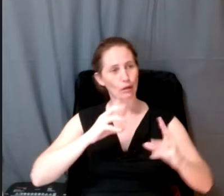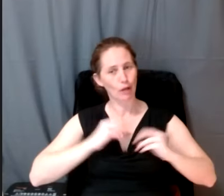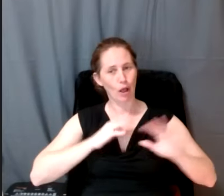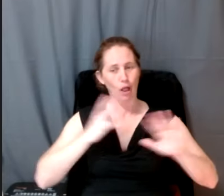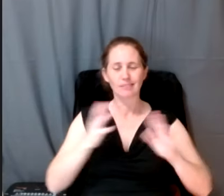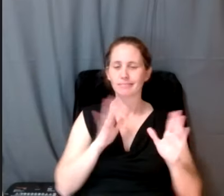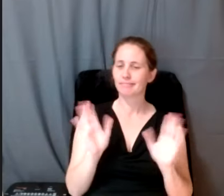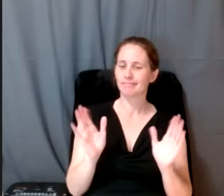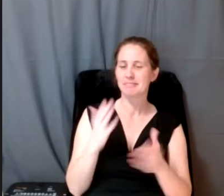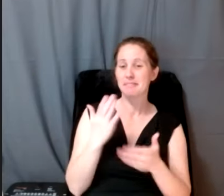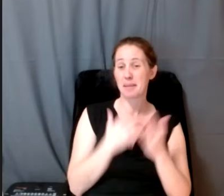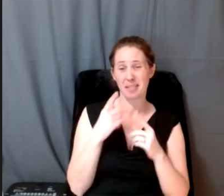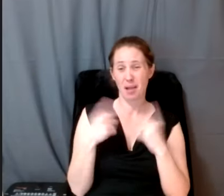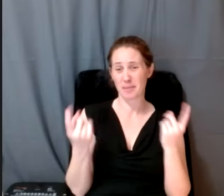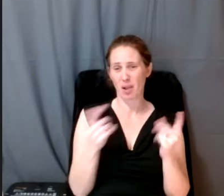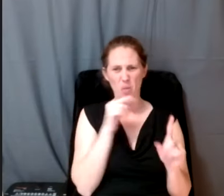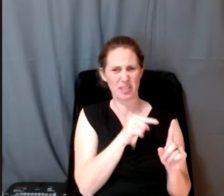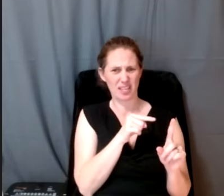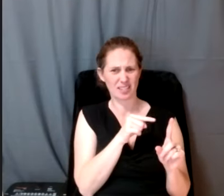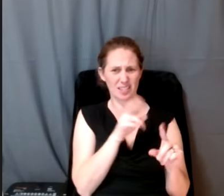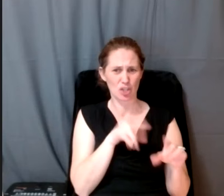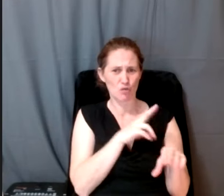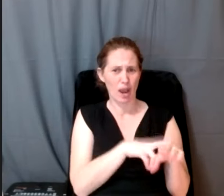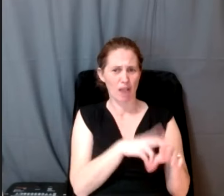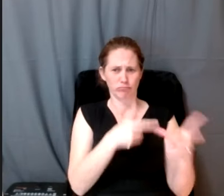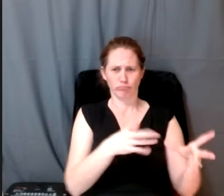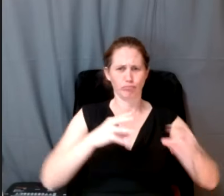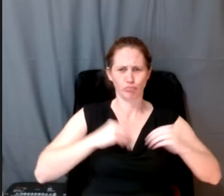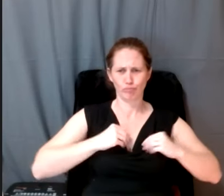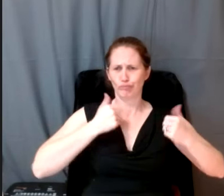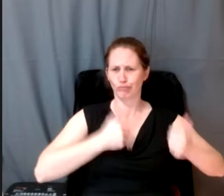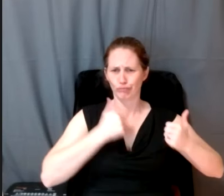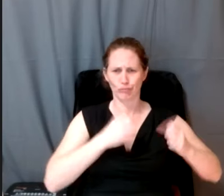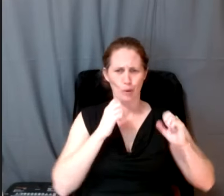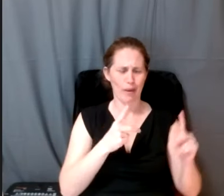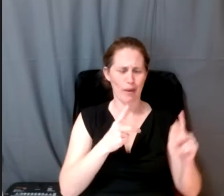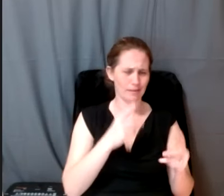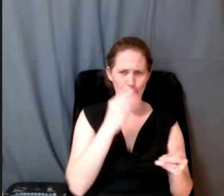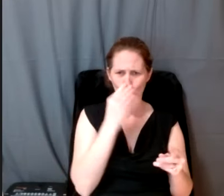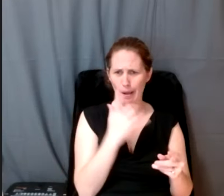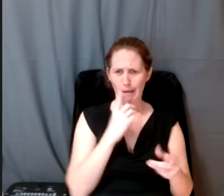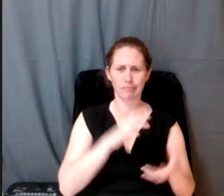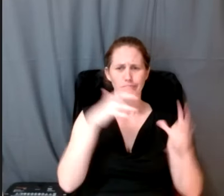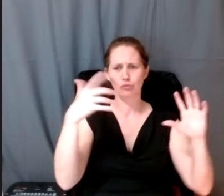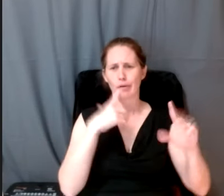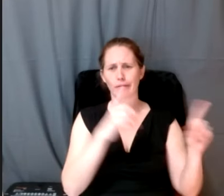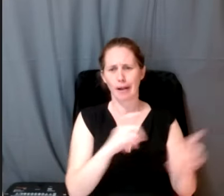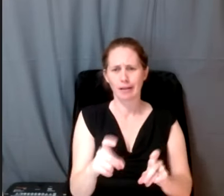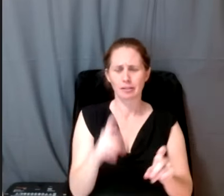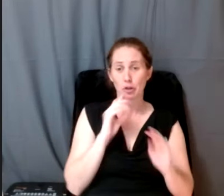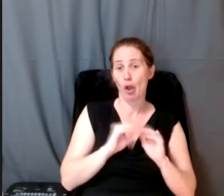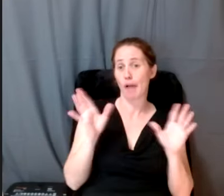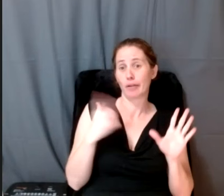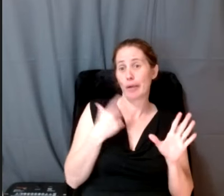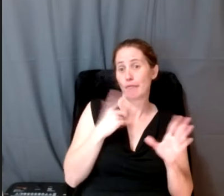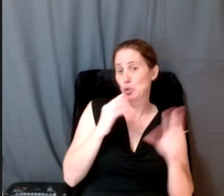might even go with the opposite of like, well, this tribe, you know, is totally on board with doing all of these destructive testing. And, you know, clearly, we just